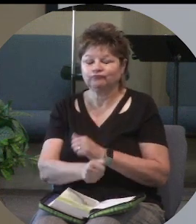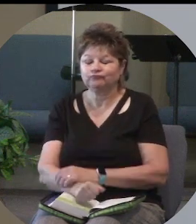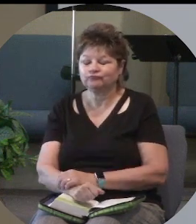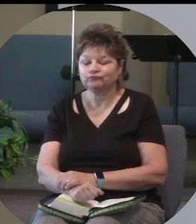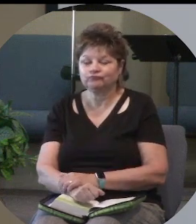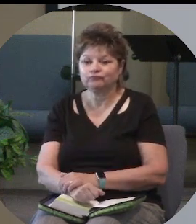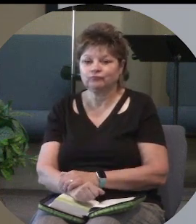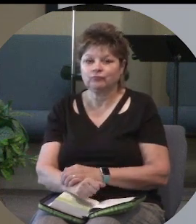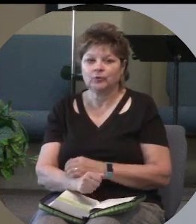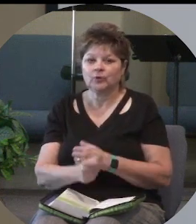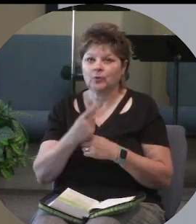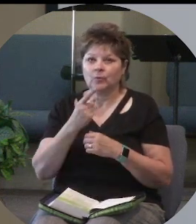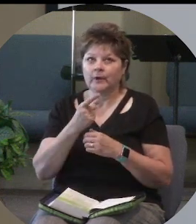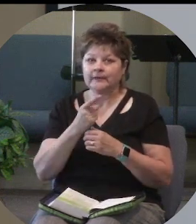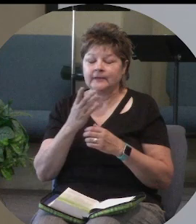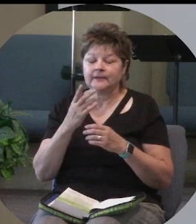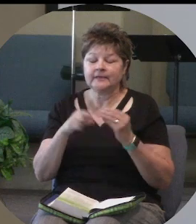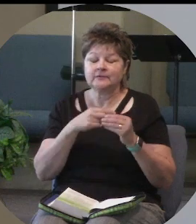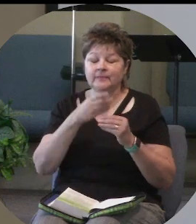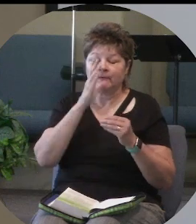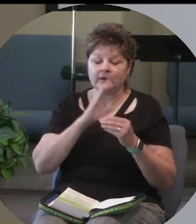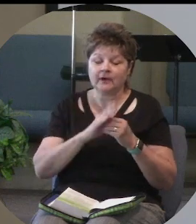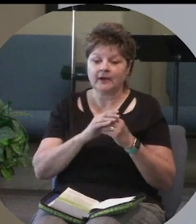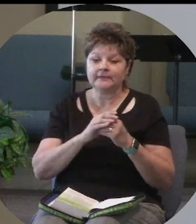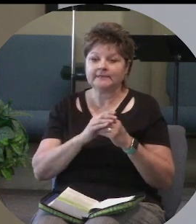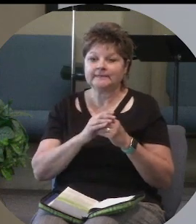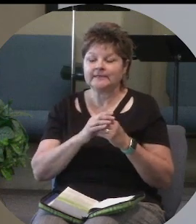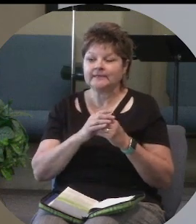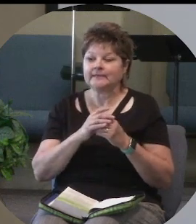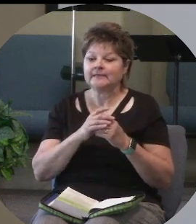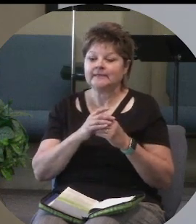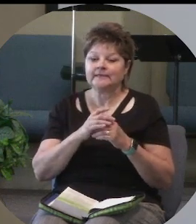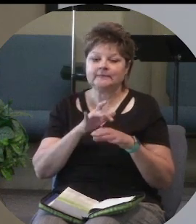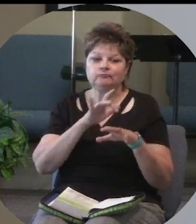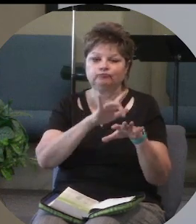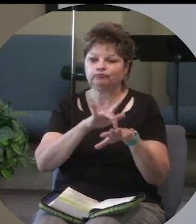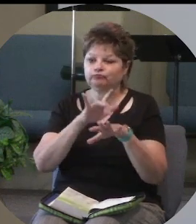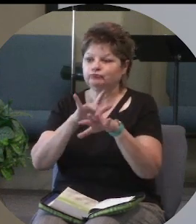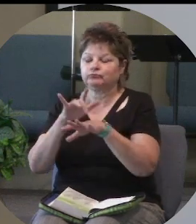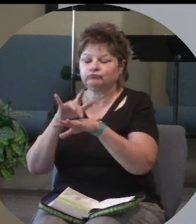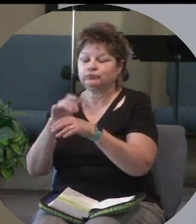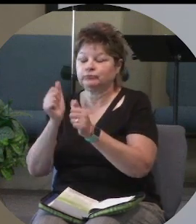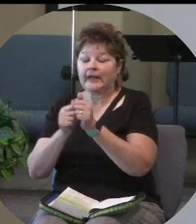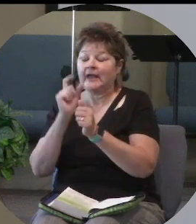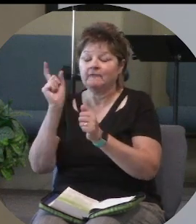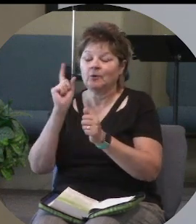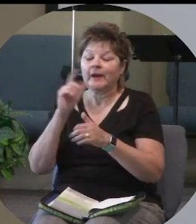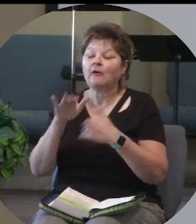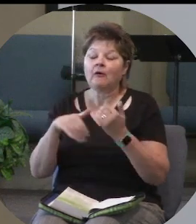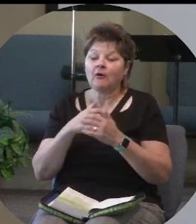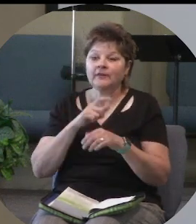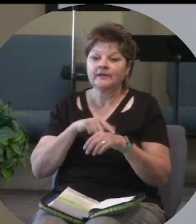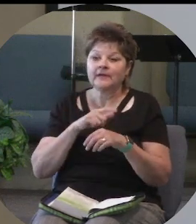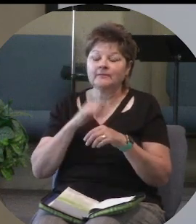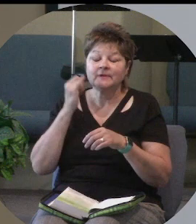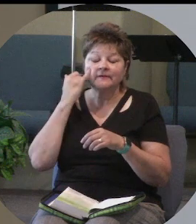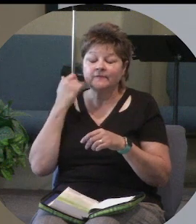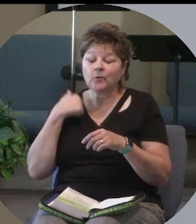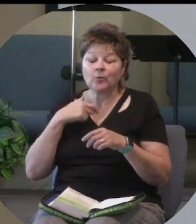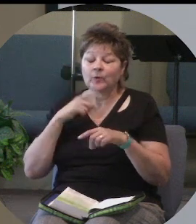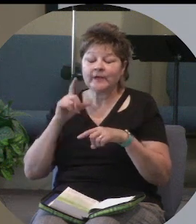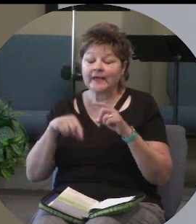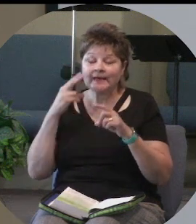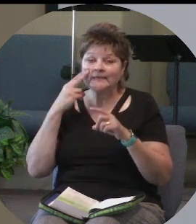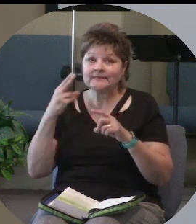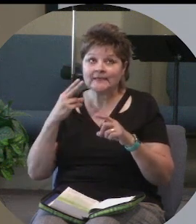One of the attributes of God is his omnipresence everywhere all the time. If we can't see God